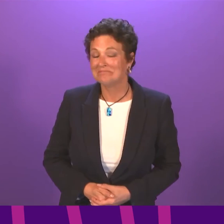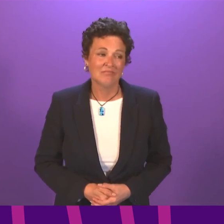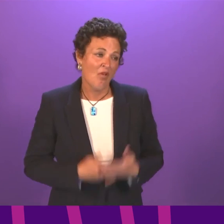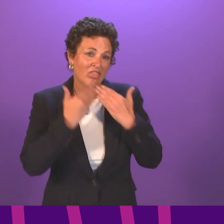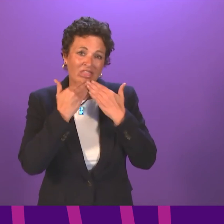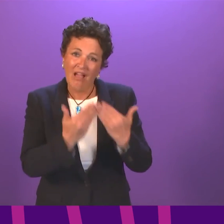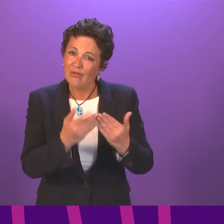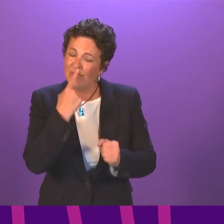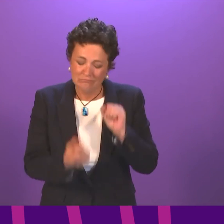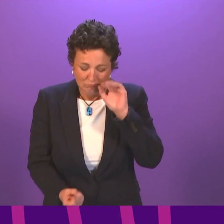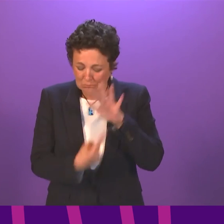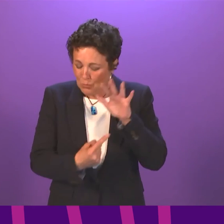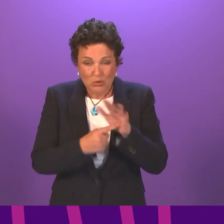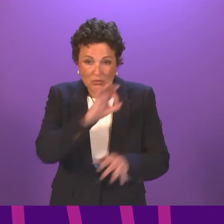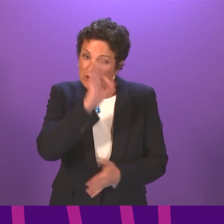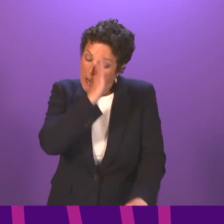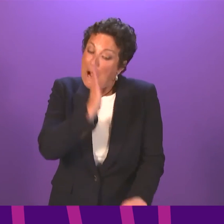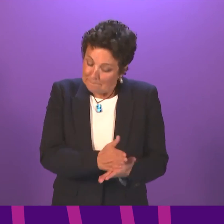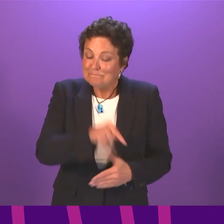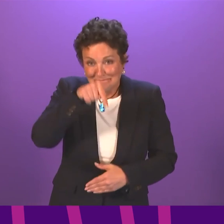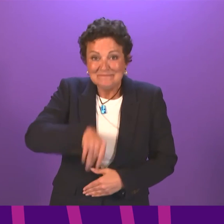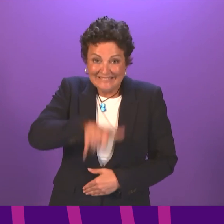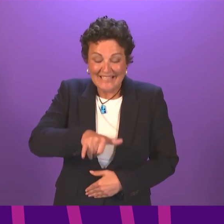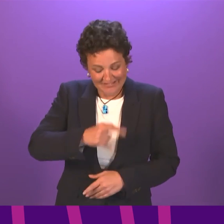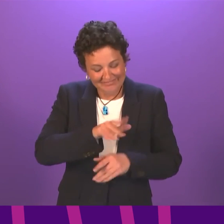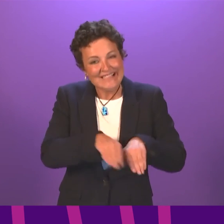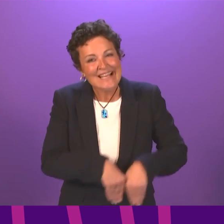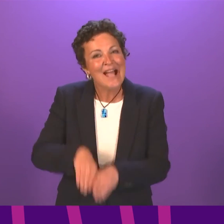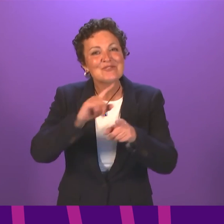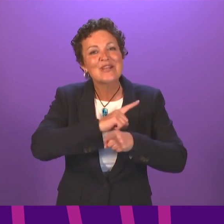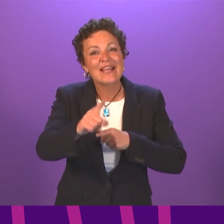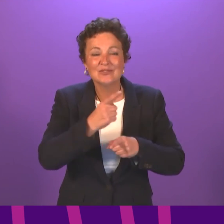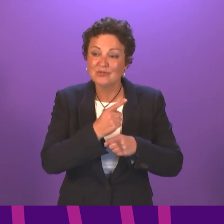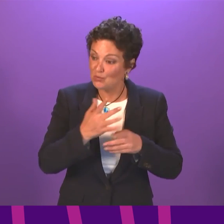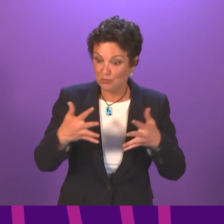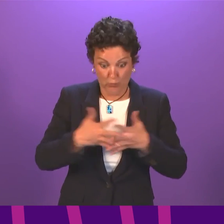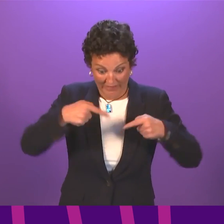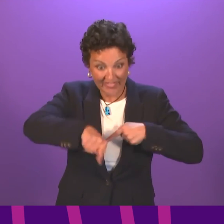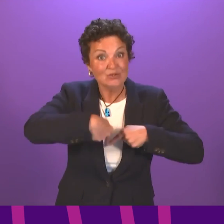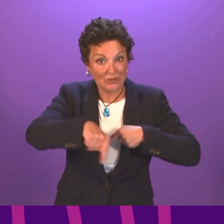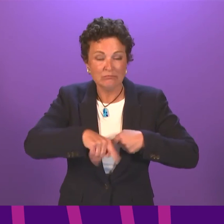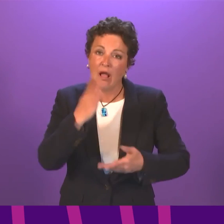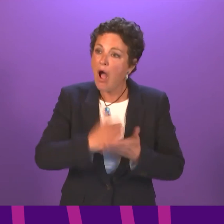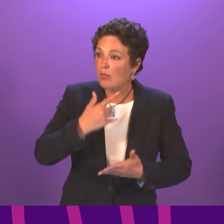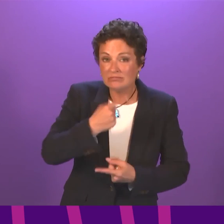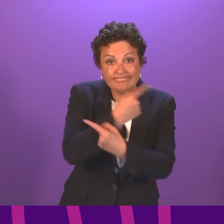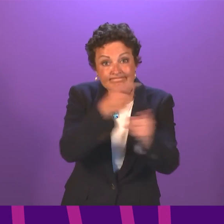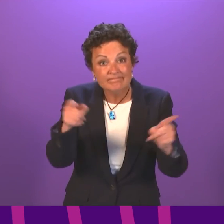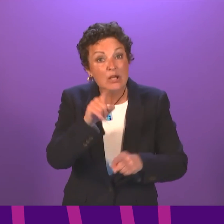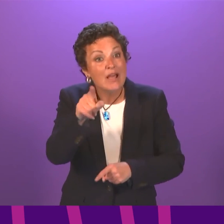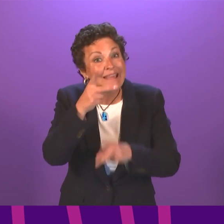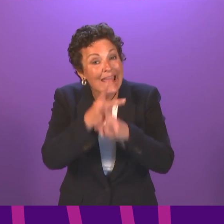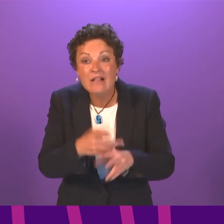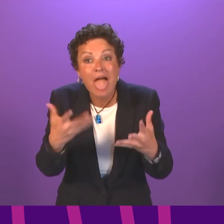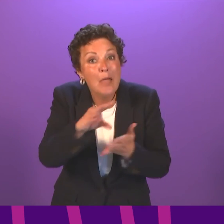course is National Carers Week and I want to highlight and thank unpaid carers for the incredible contribution they